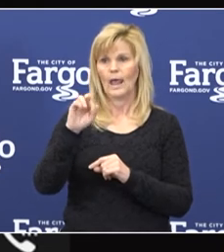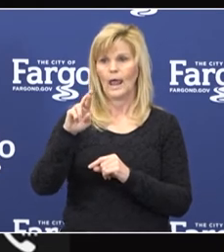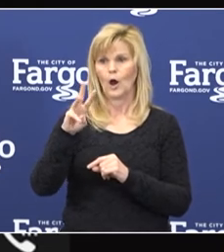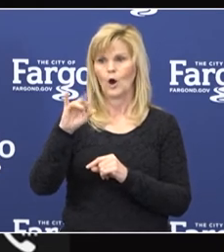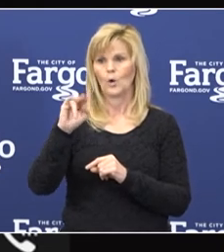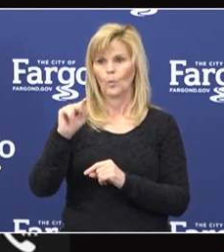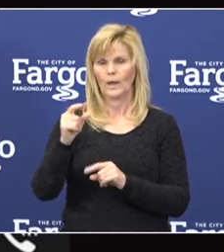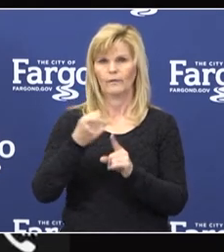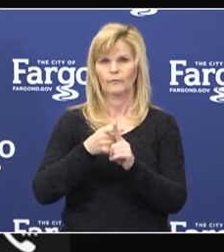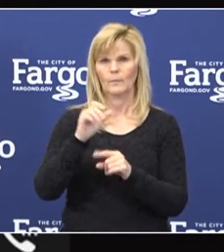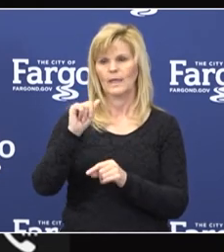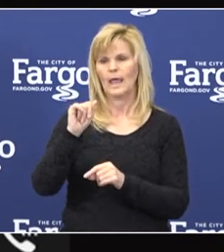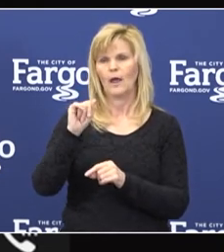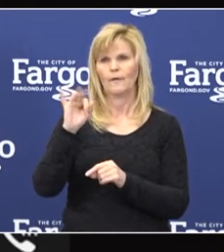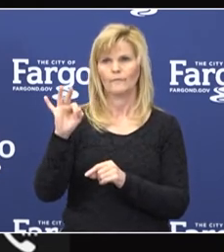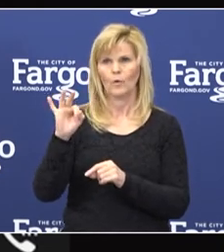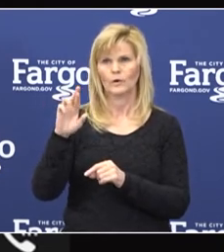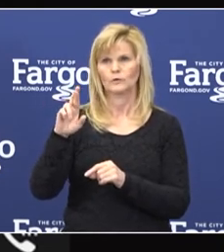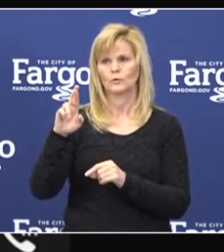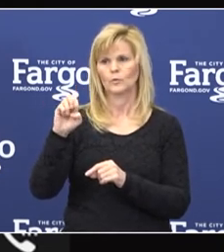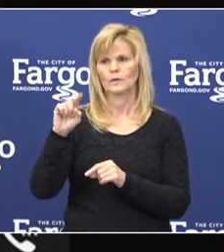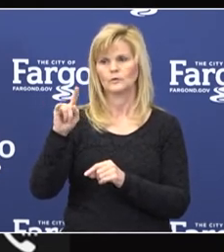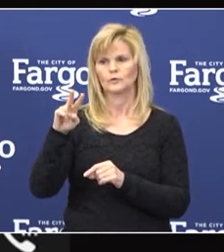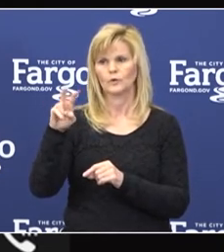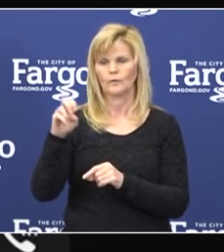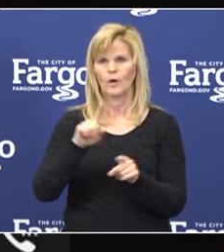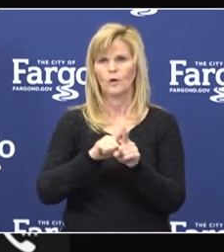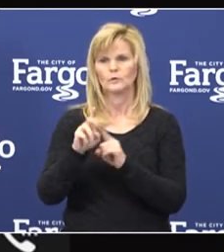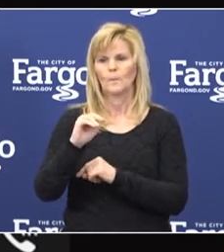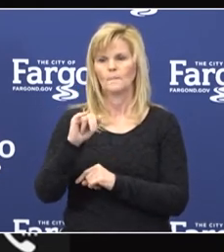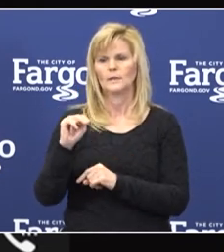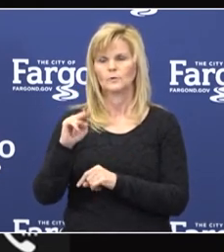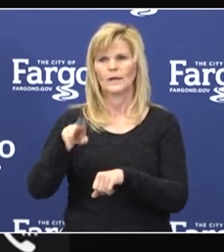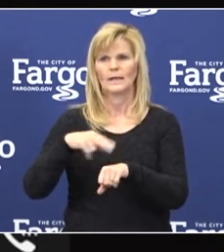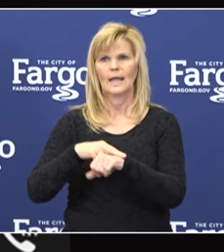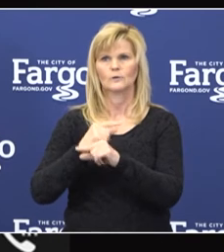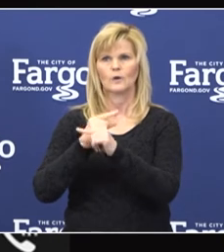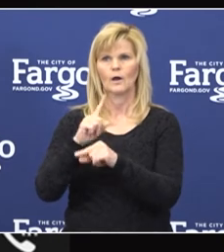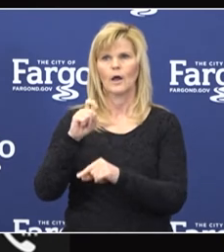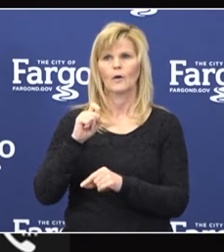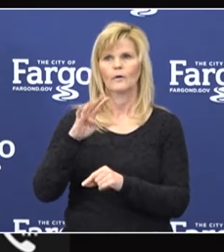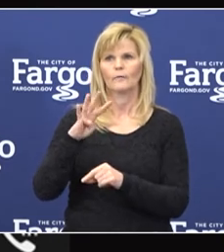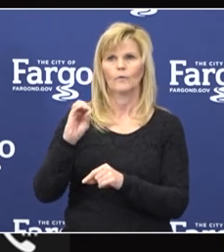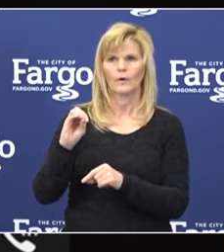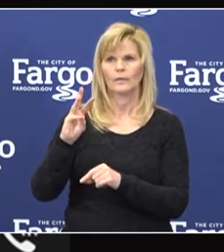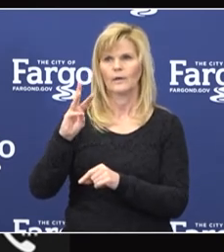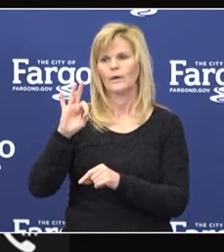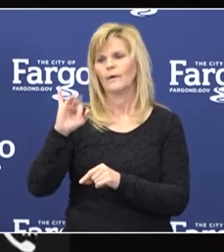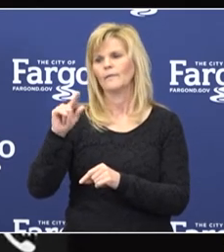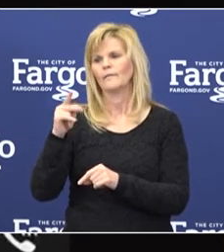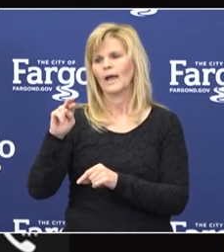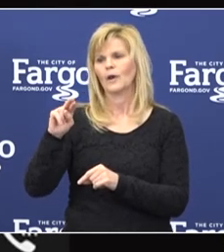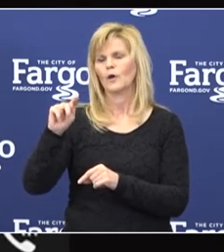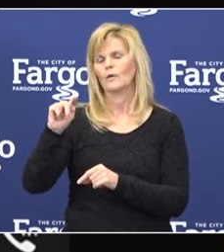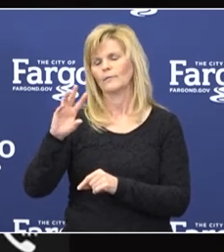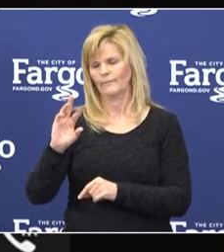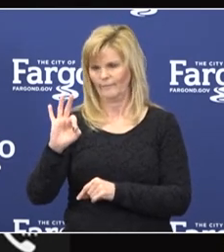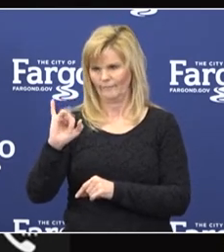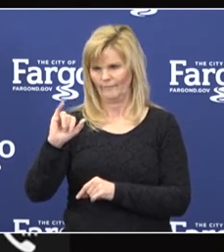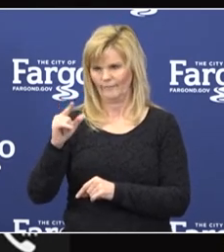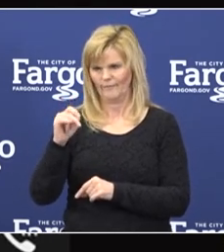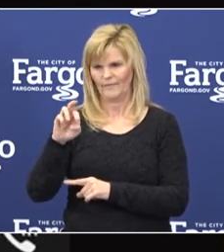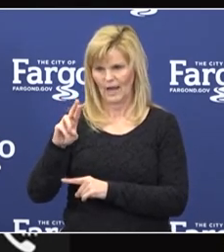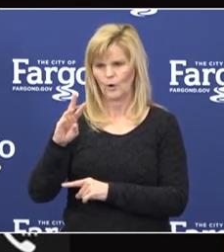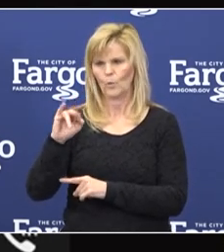of the Air Force Reserve, also the Minnesota National Guard's 140th Fighter Wing out of Duluth, and the